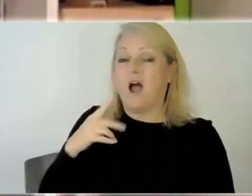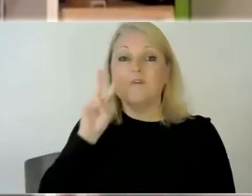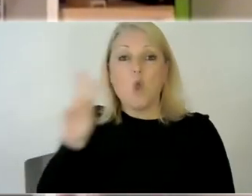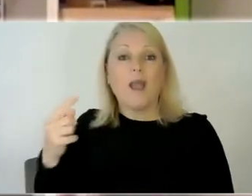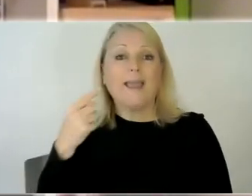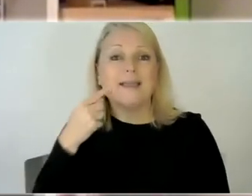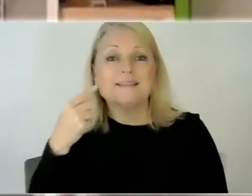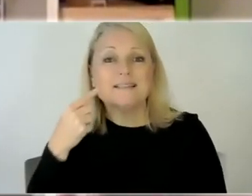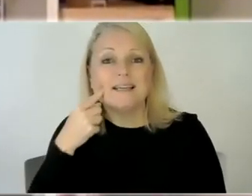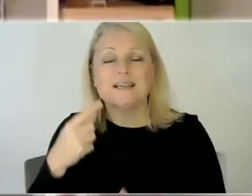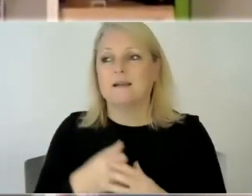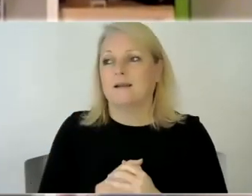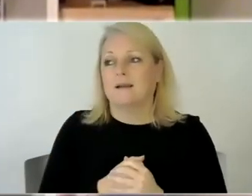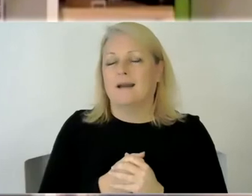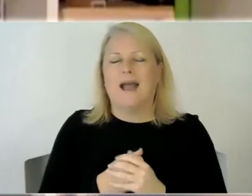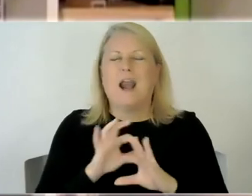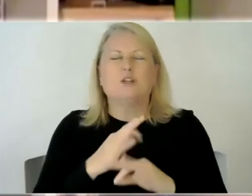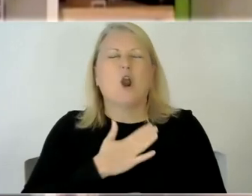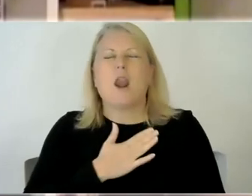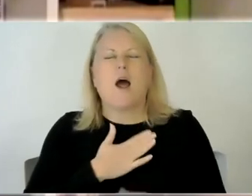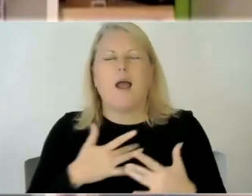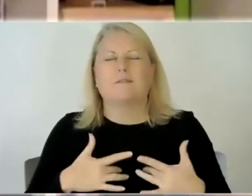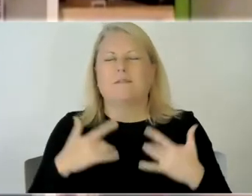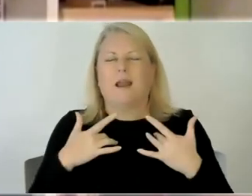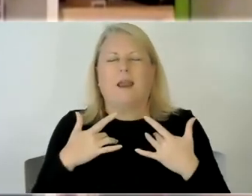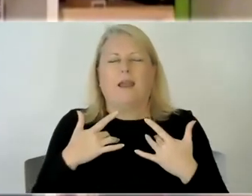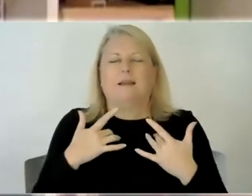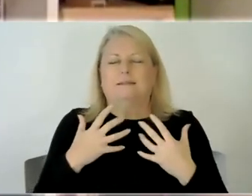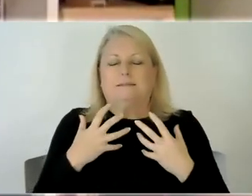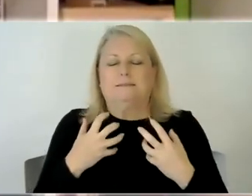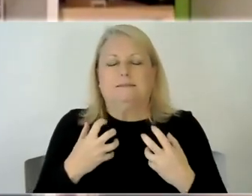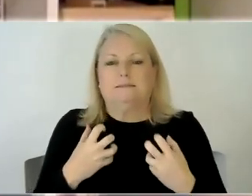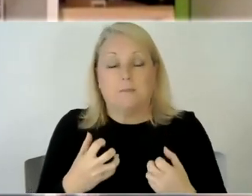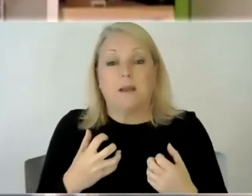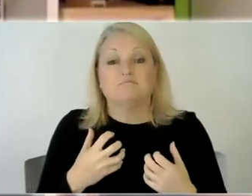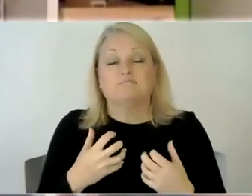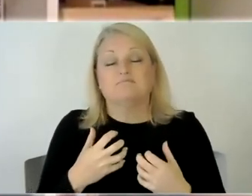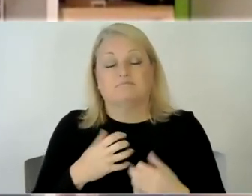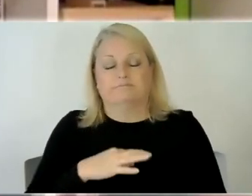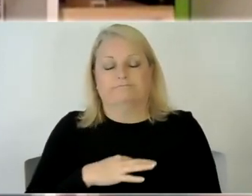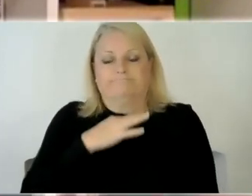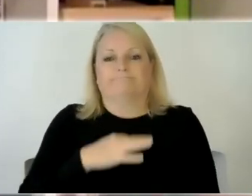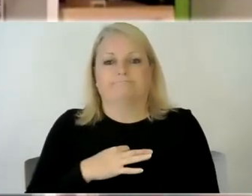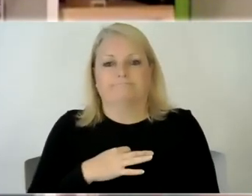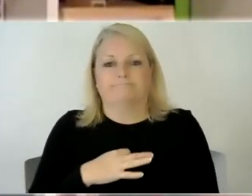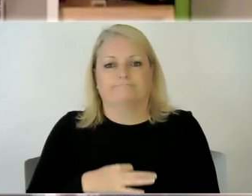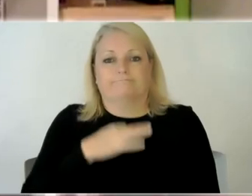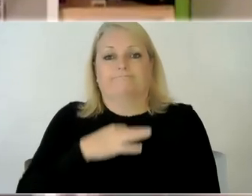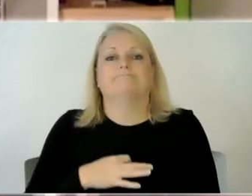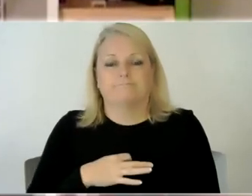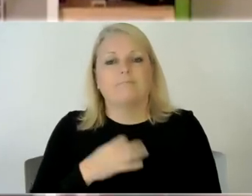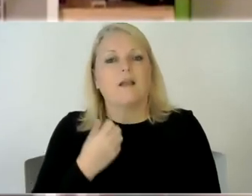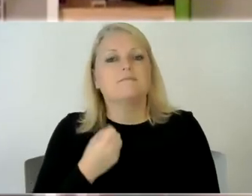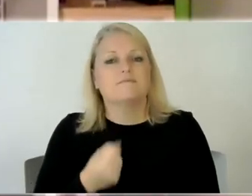feeling comes back and i i hate feeling like that it's not a nice feeling but but every now and again it creeps back in and and but luckily